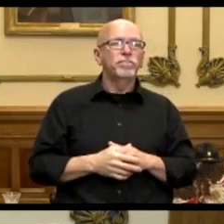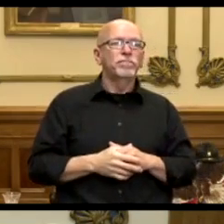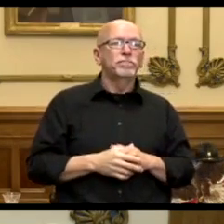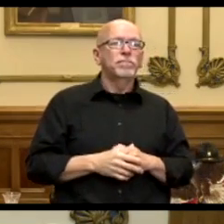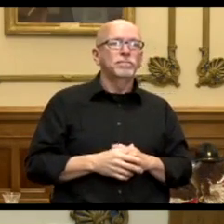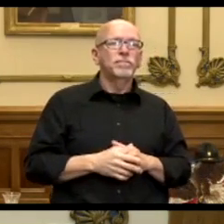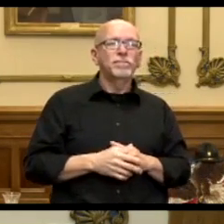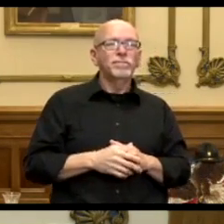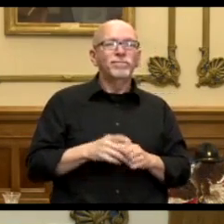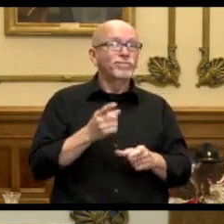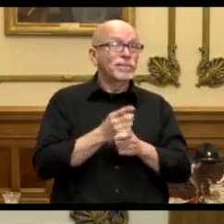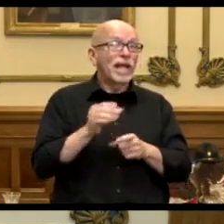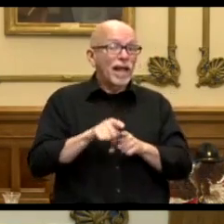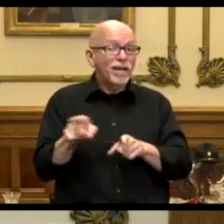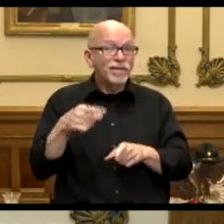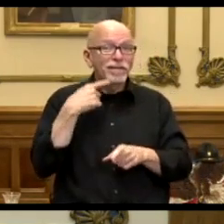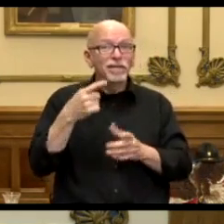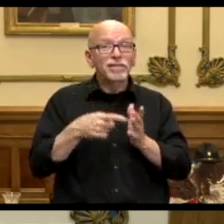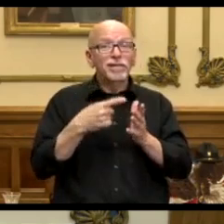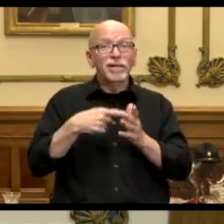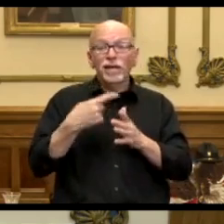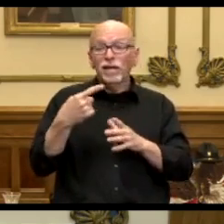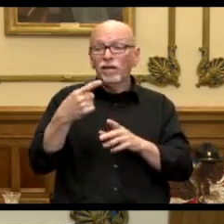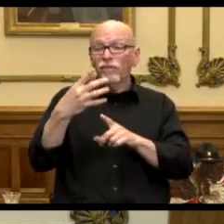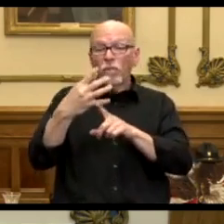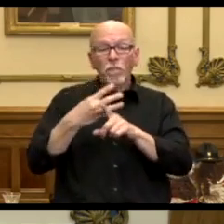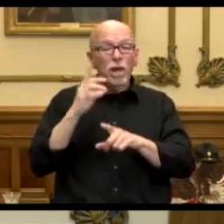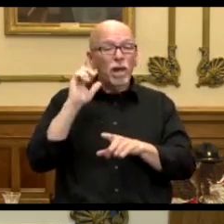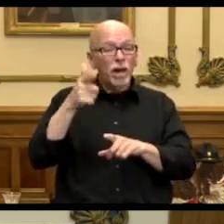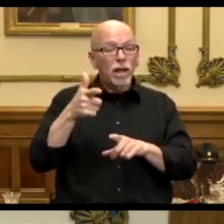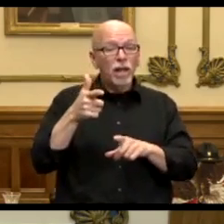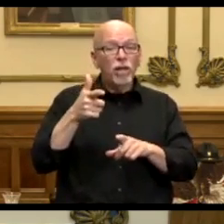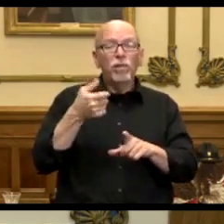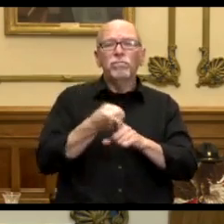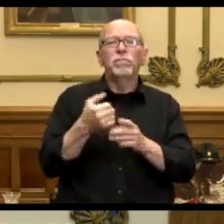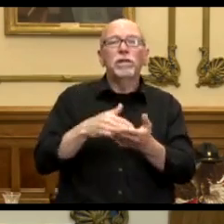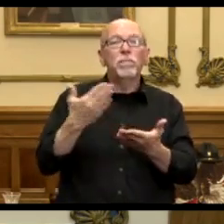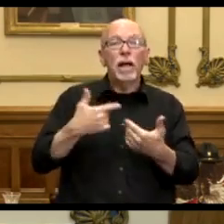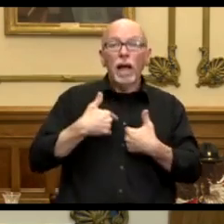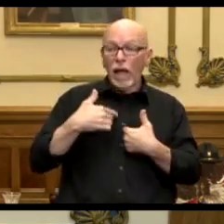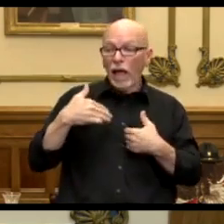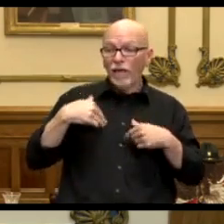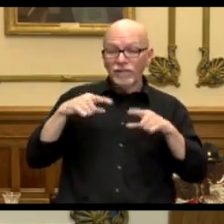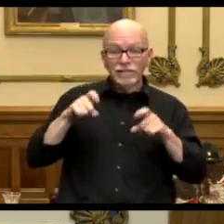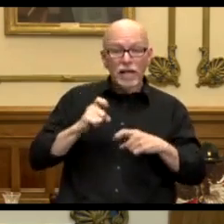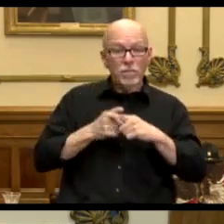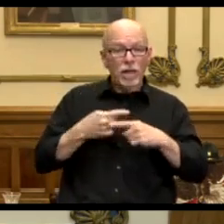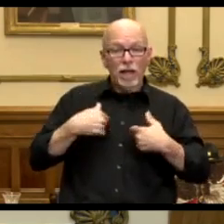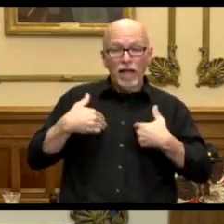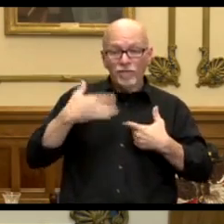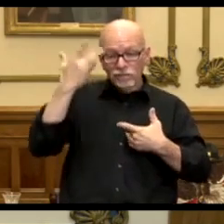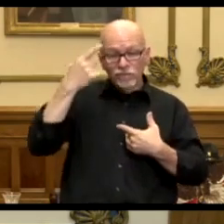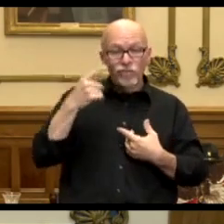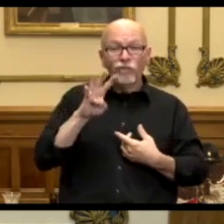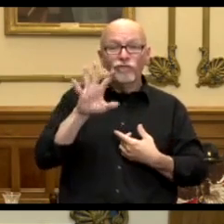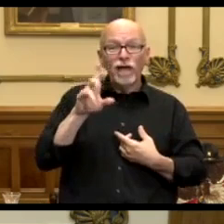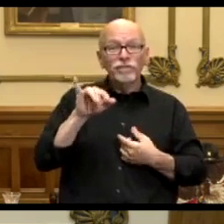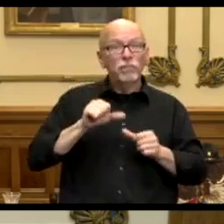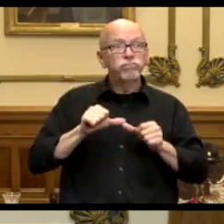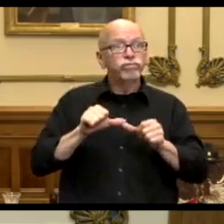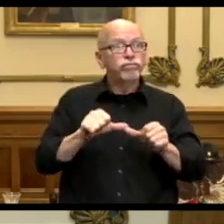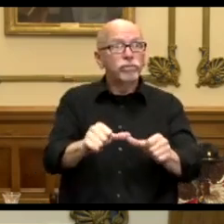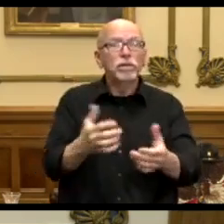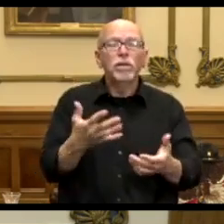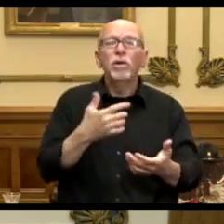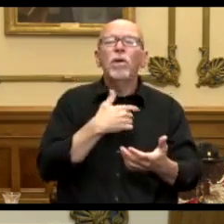you know, like you just said, it comes back in four months or sometimes you remain positive for 45 straight days. So I mean, the overlap here is